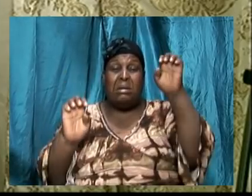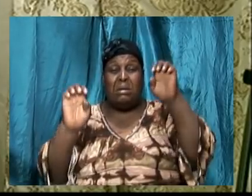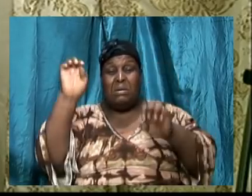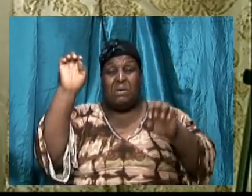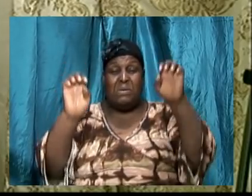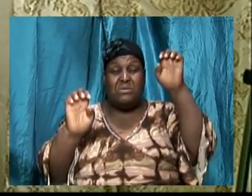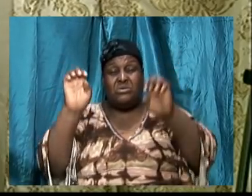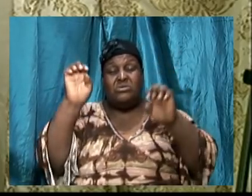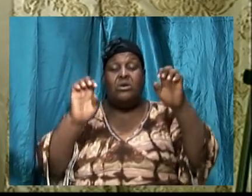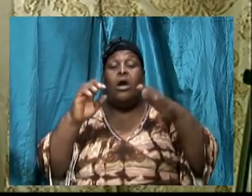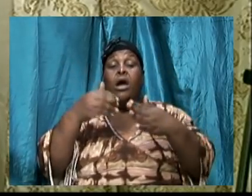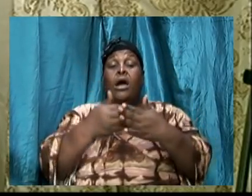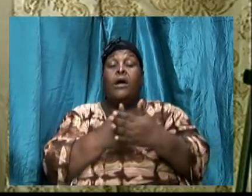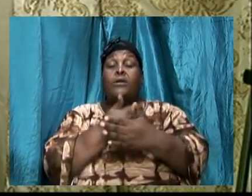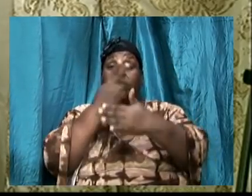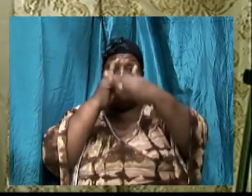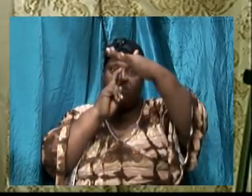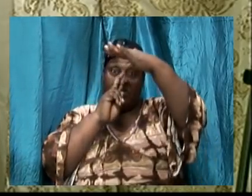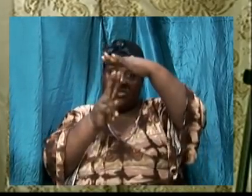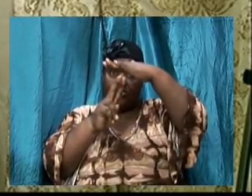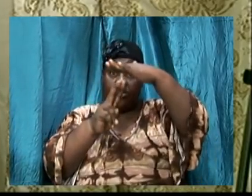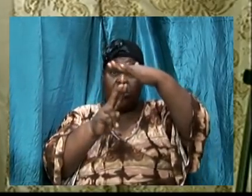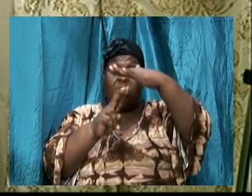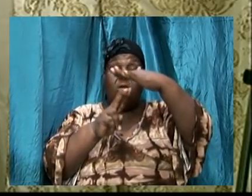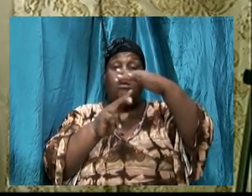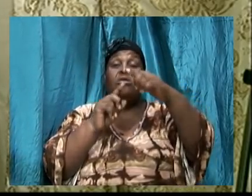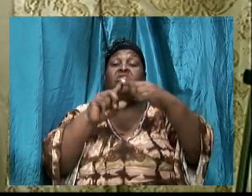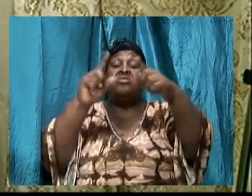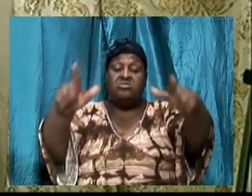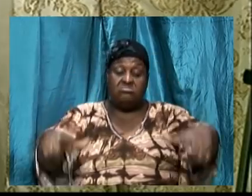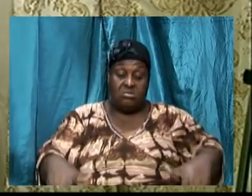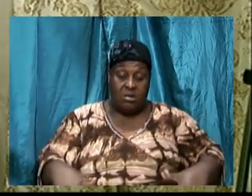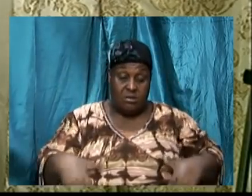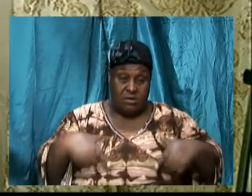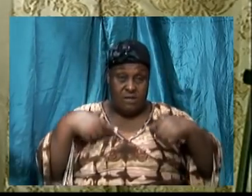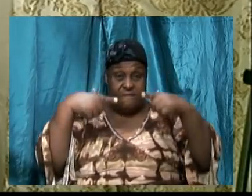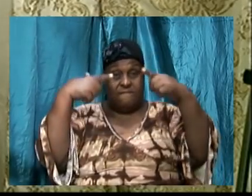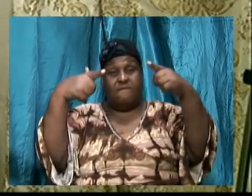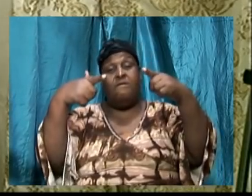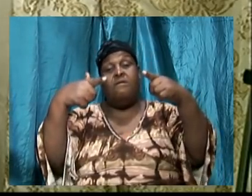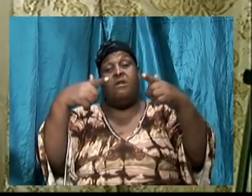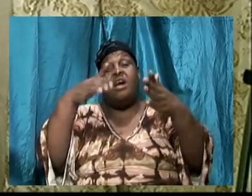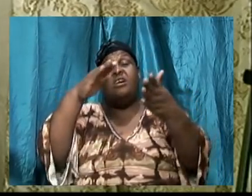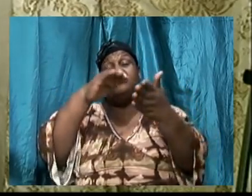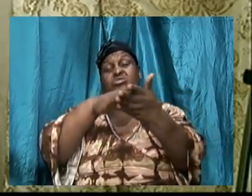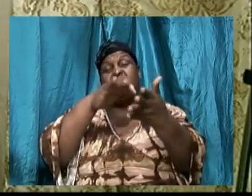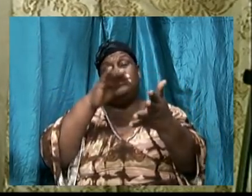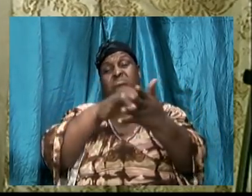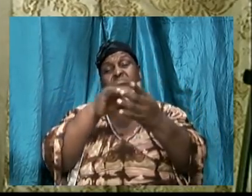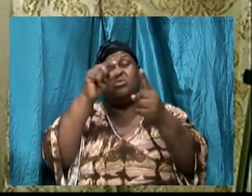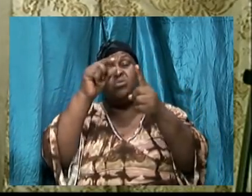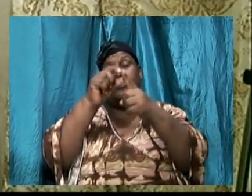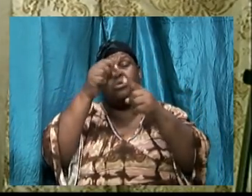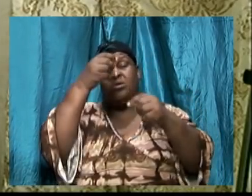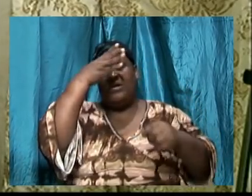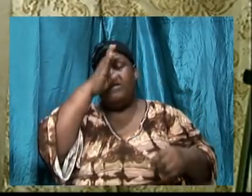out walking in the word. We have gone through what we have for the last